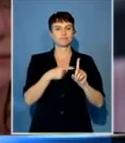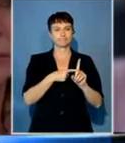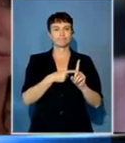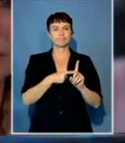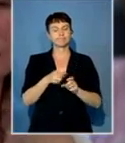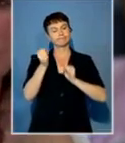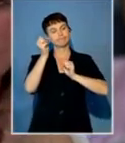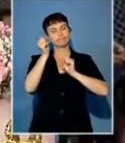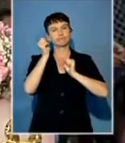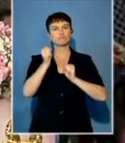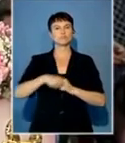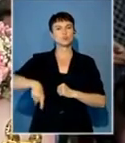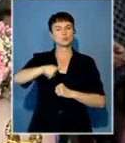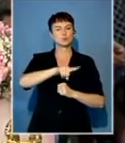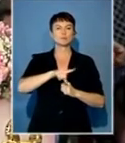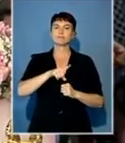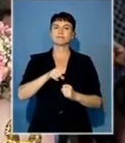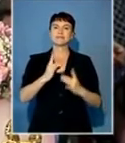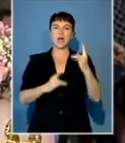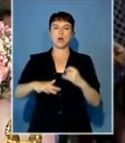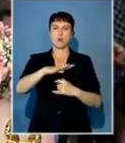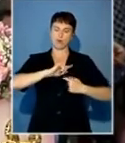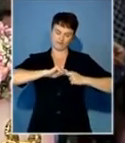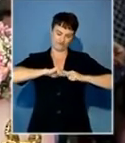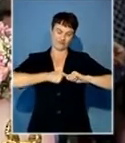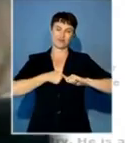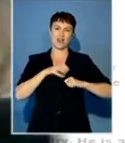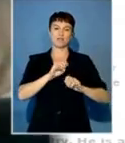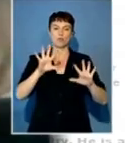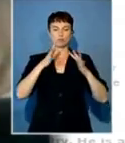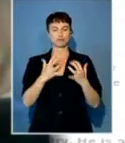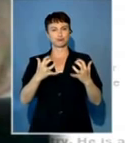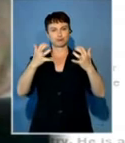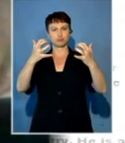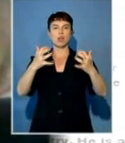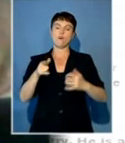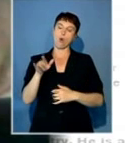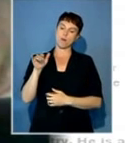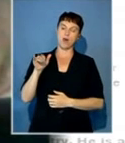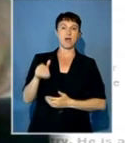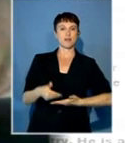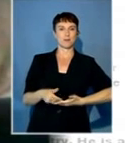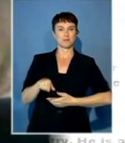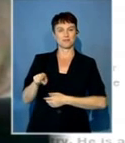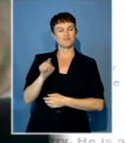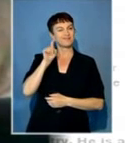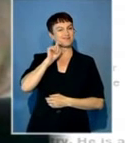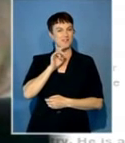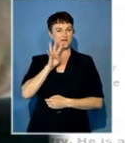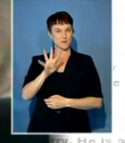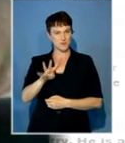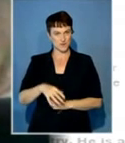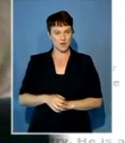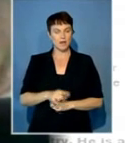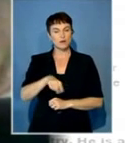When in grief, they gathered for a final send-off. It was here they remembered a girl,